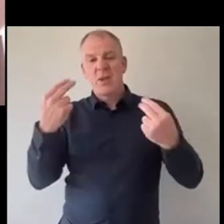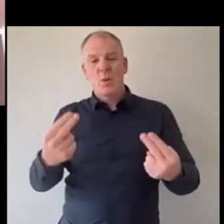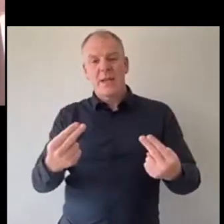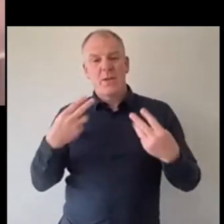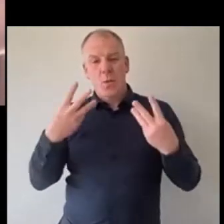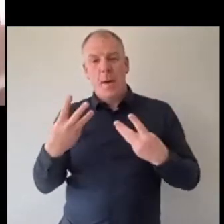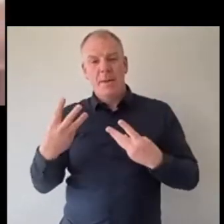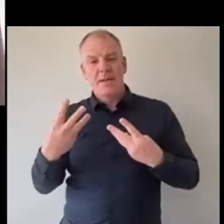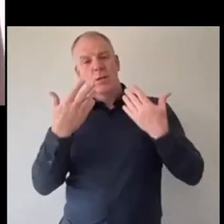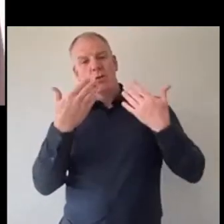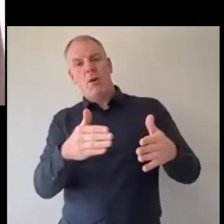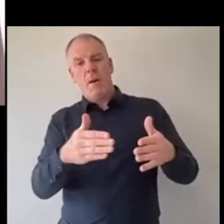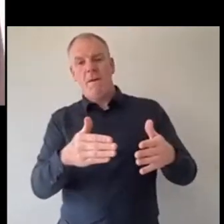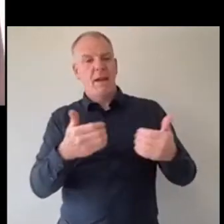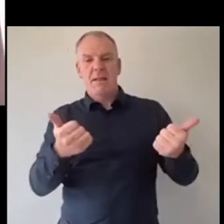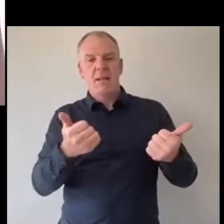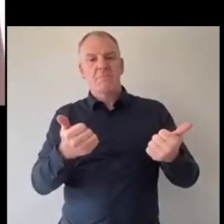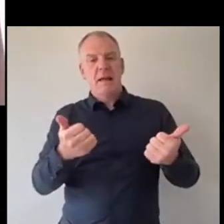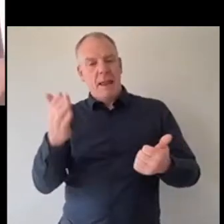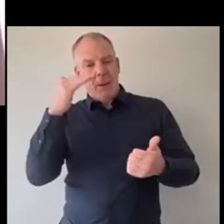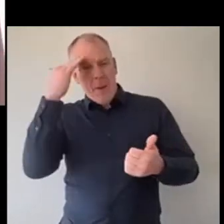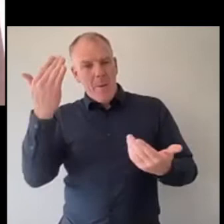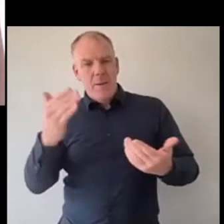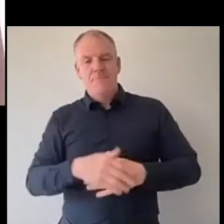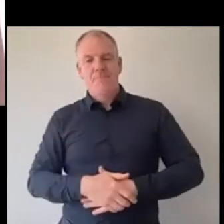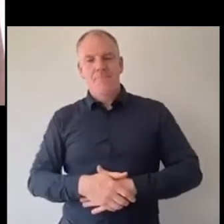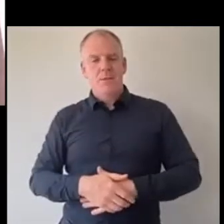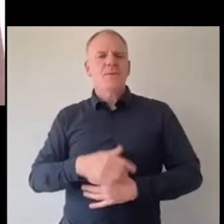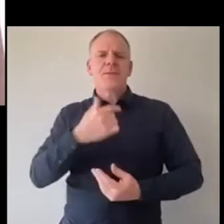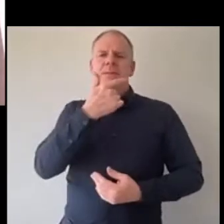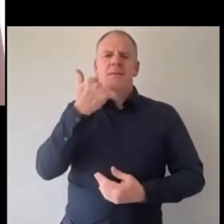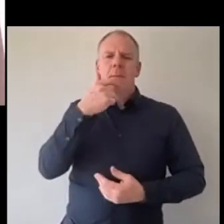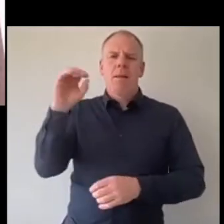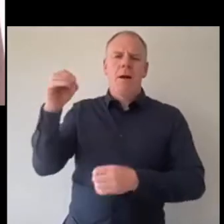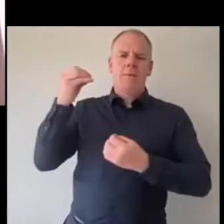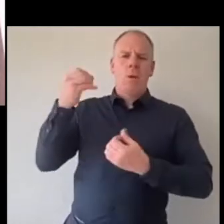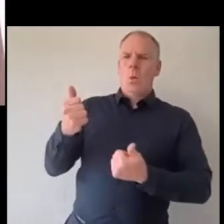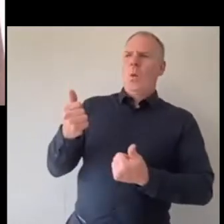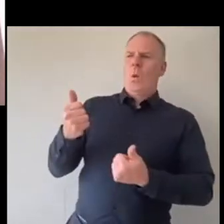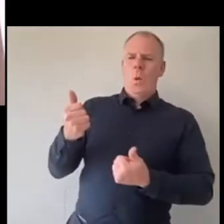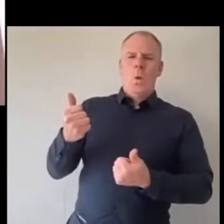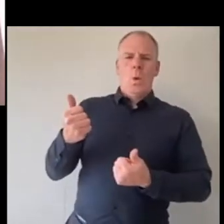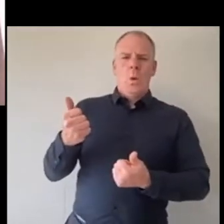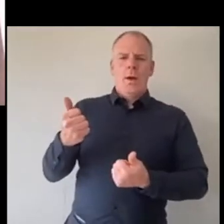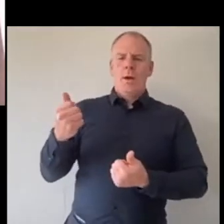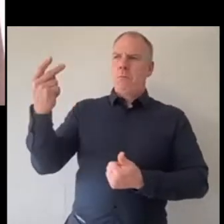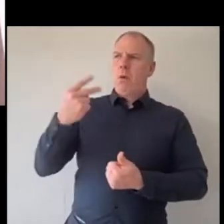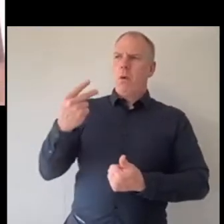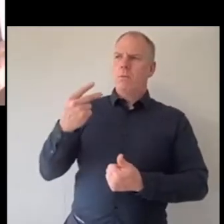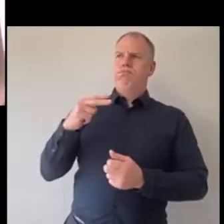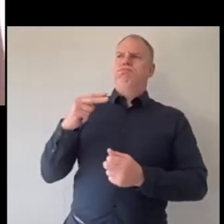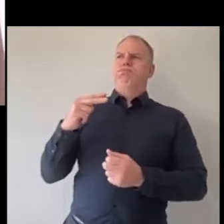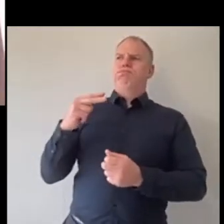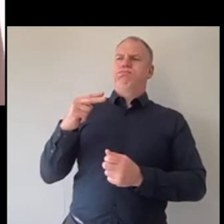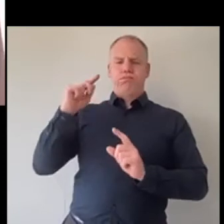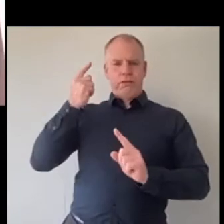drop out anything to you and he drove off and it was just the simplicity of that and just the idea that both of us were like this is